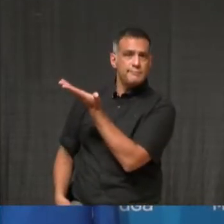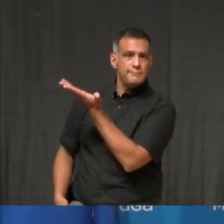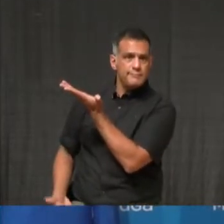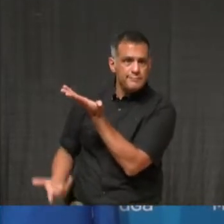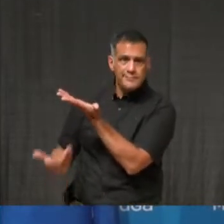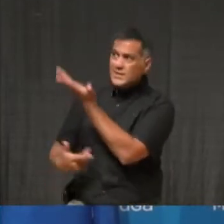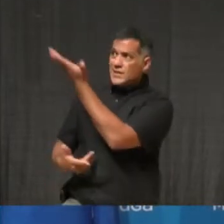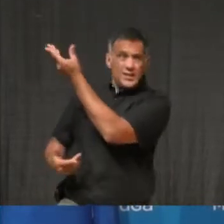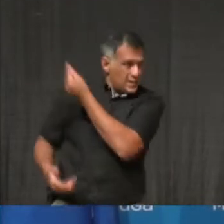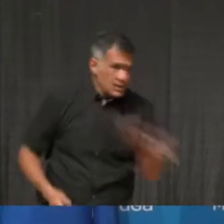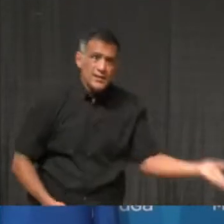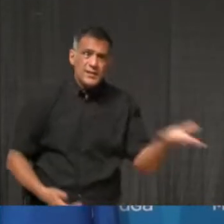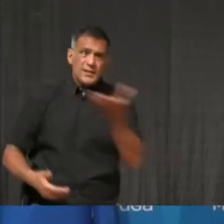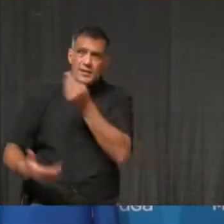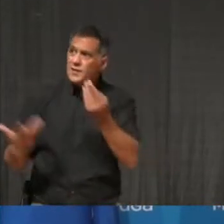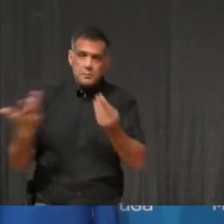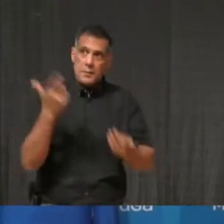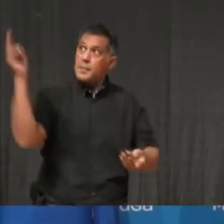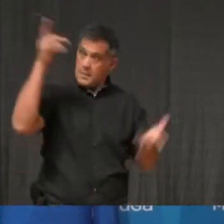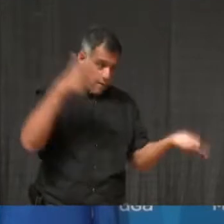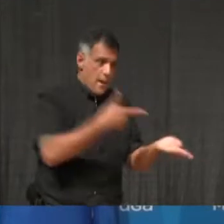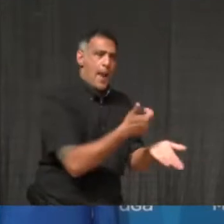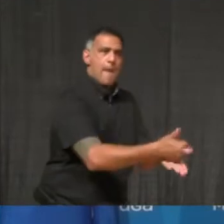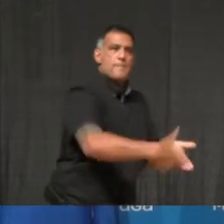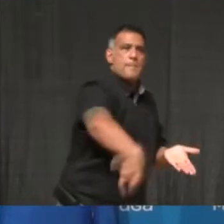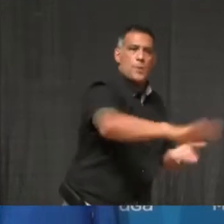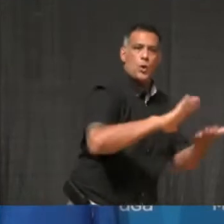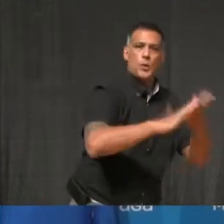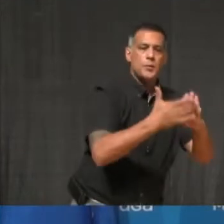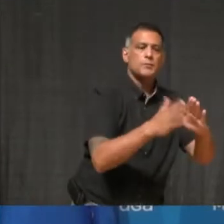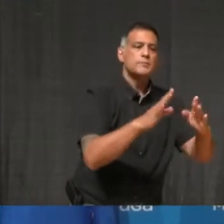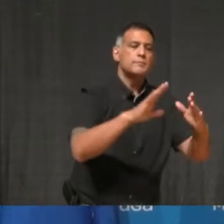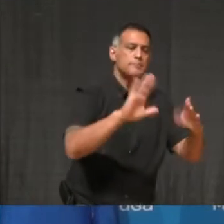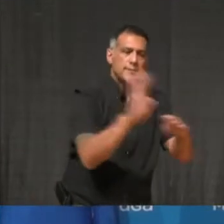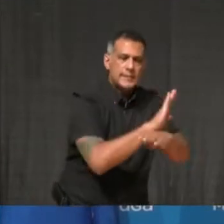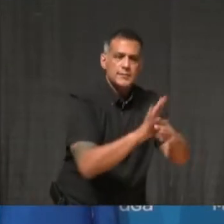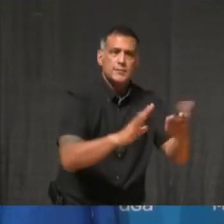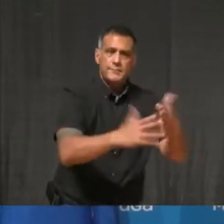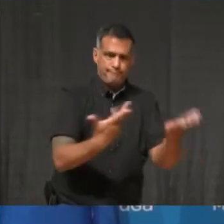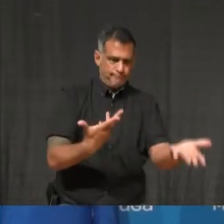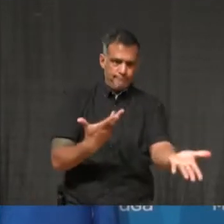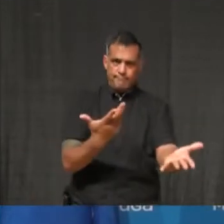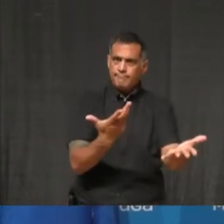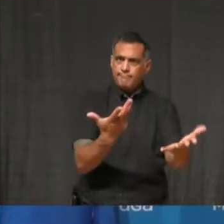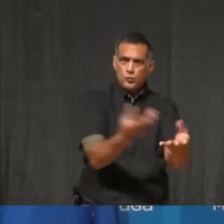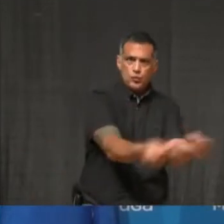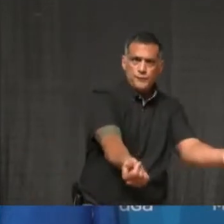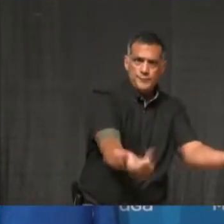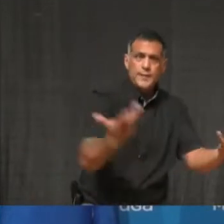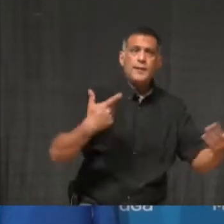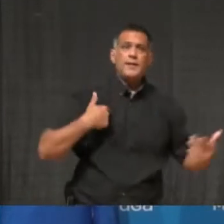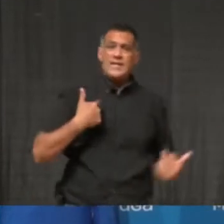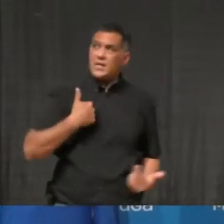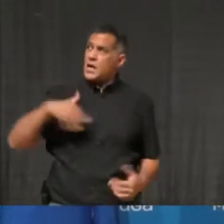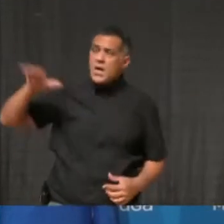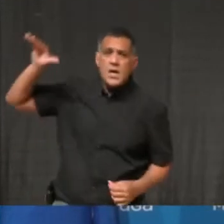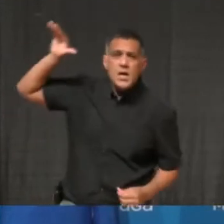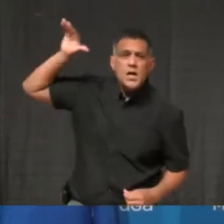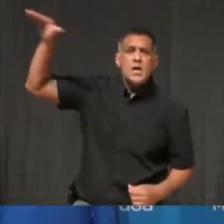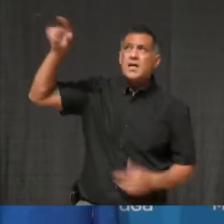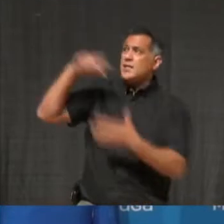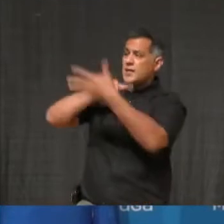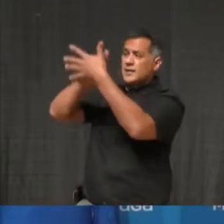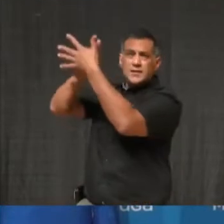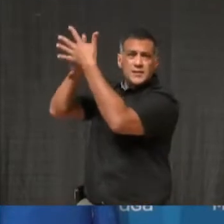of financial support to our business community. Among the many asks, I have requested that if further closures